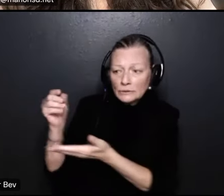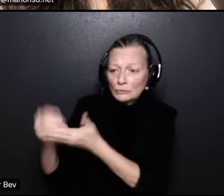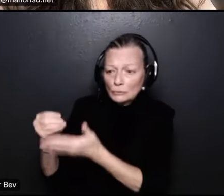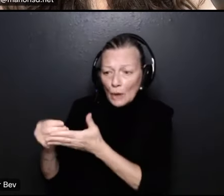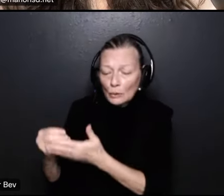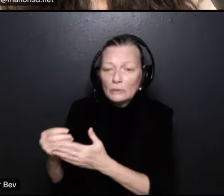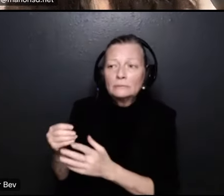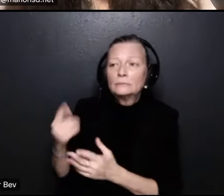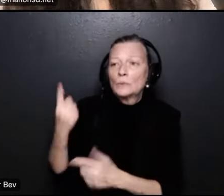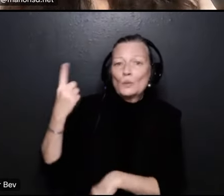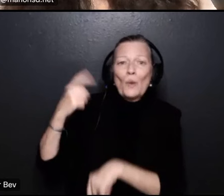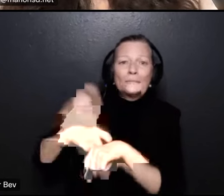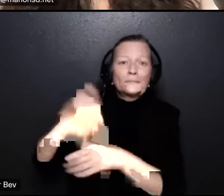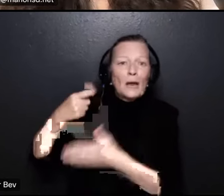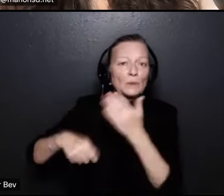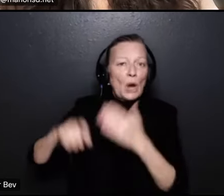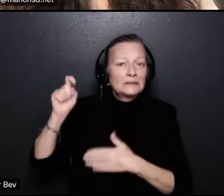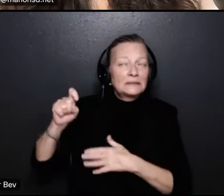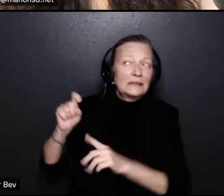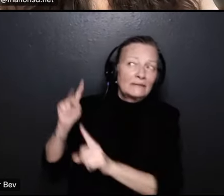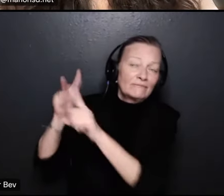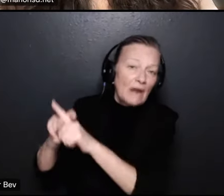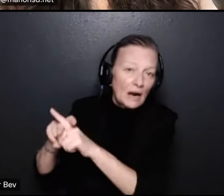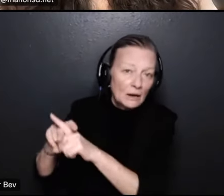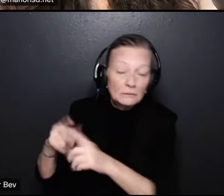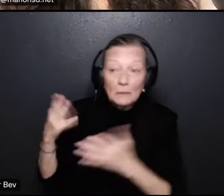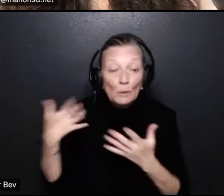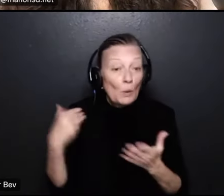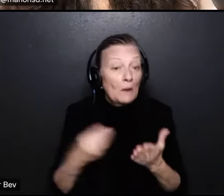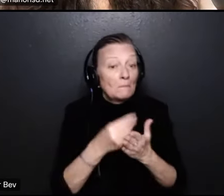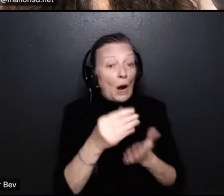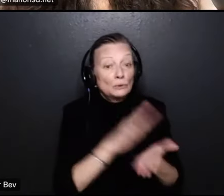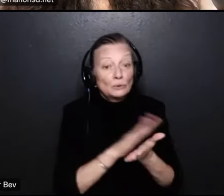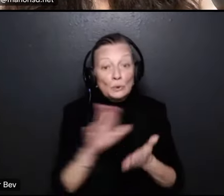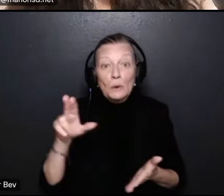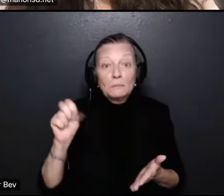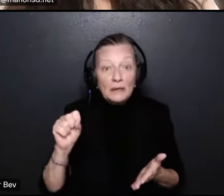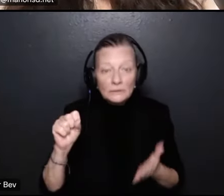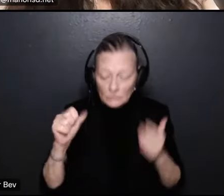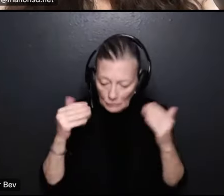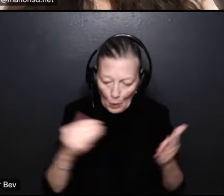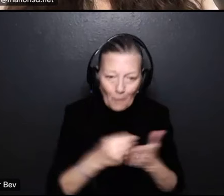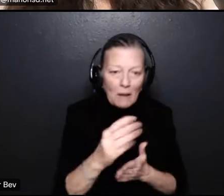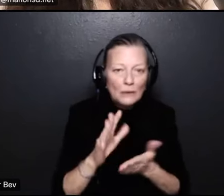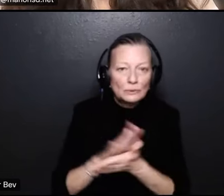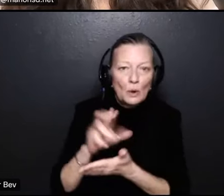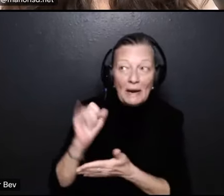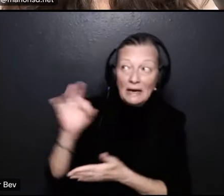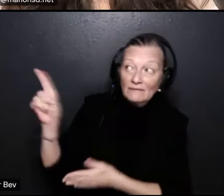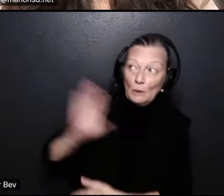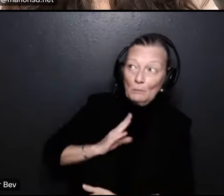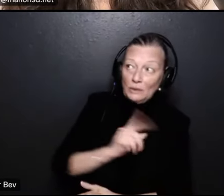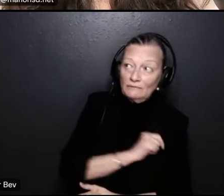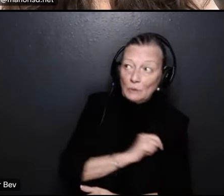cost for example um so if wanted to buy a school bus we just take money out and buy a school bus if the trustee is so desired